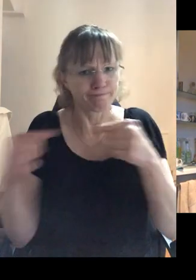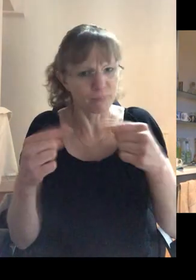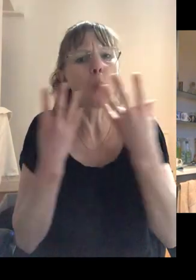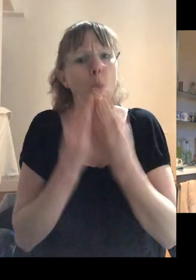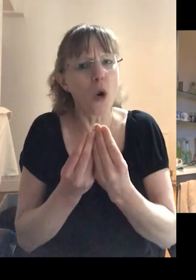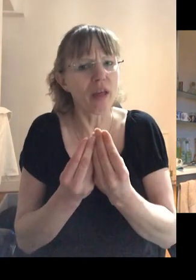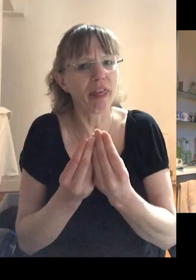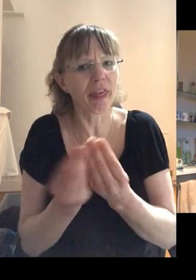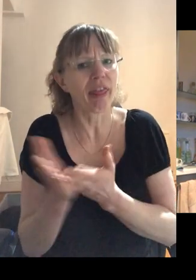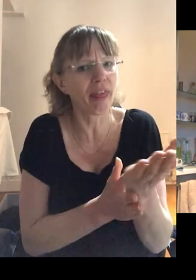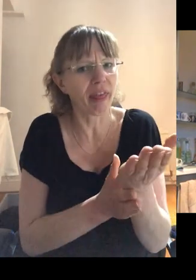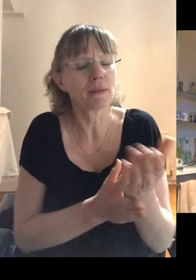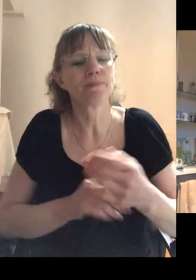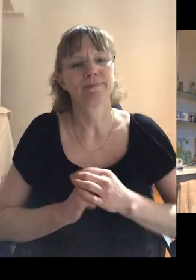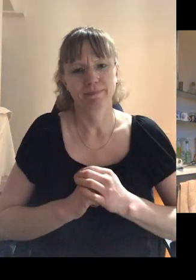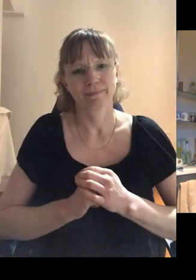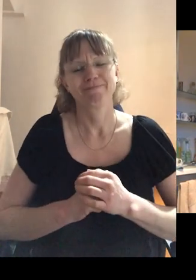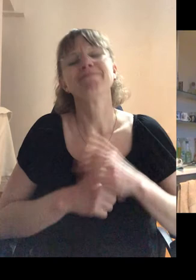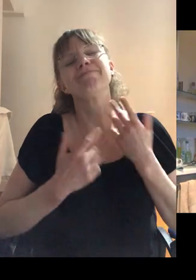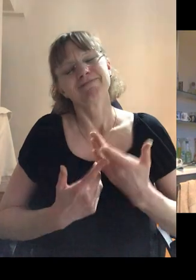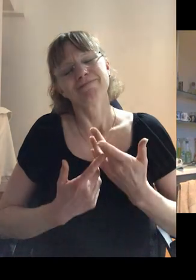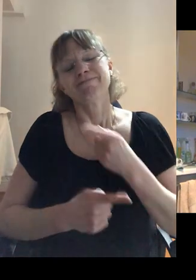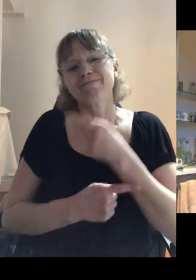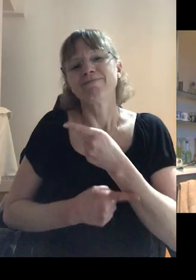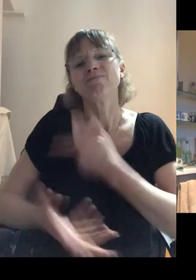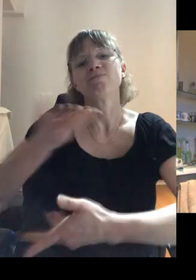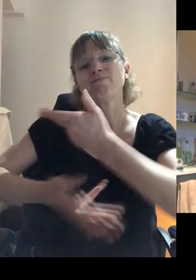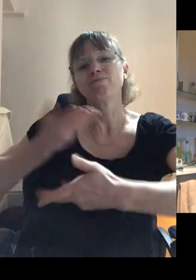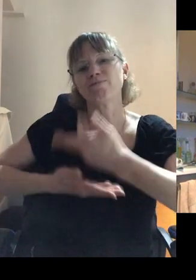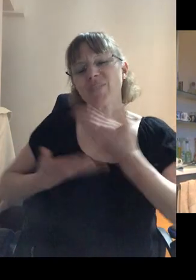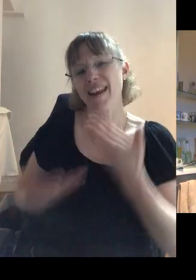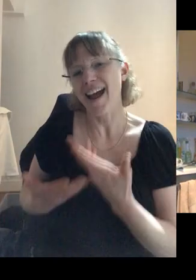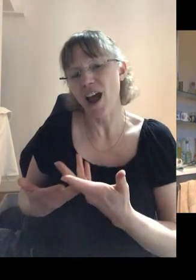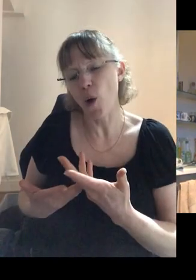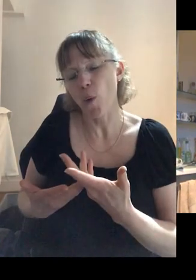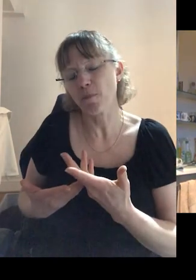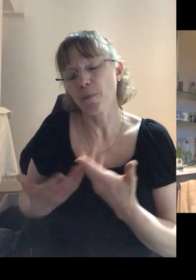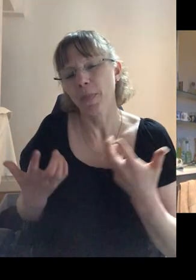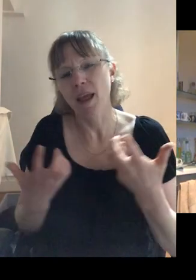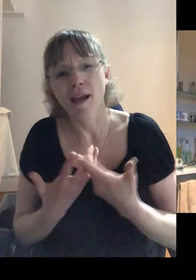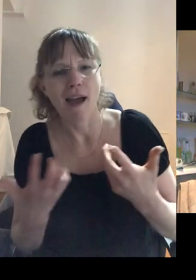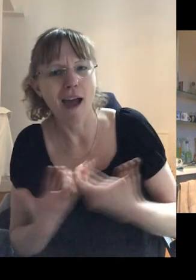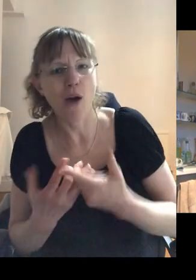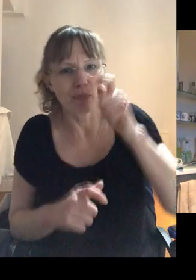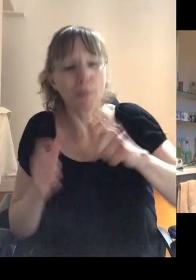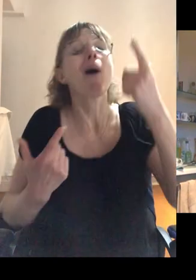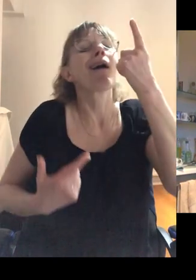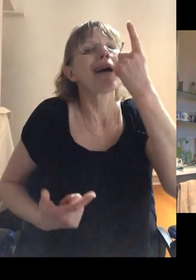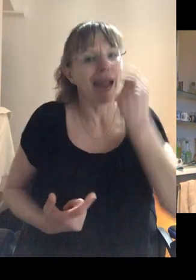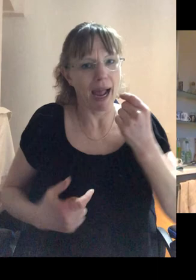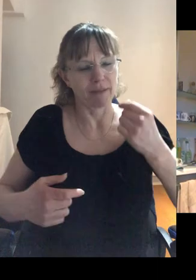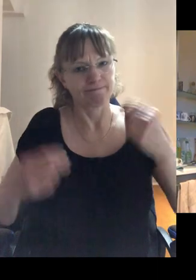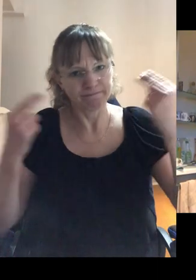fighting. Well, Gary, I think, you know, you've just demonstrated to us exactly how people can